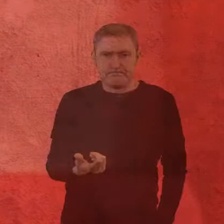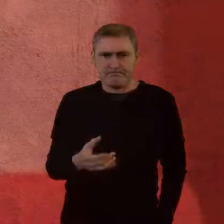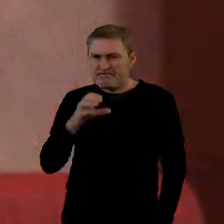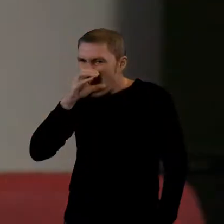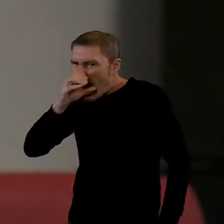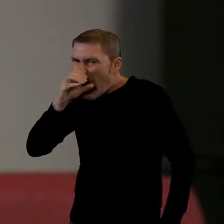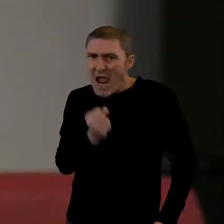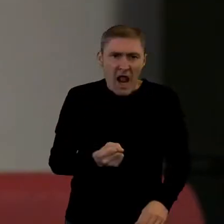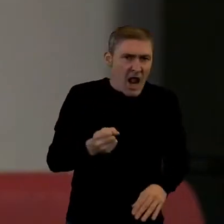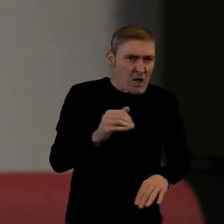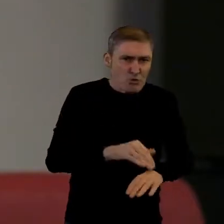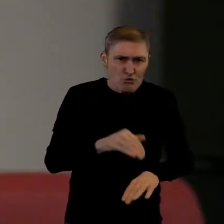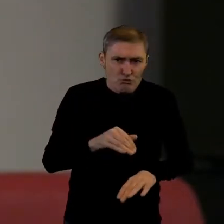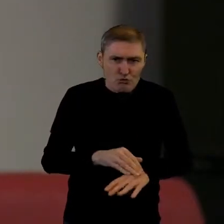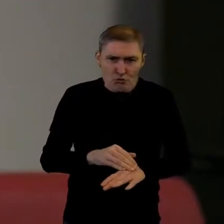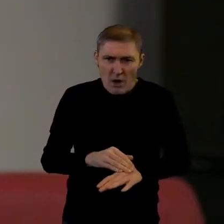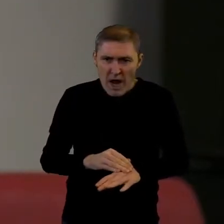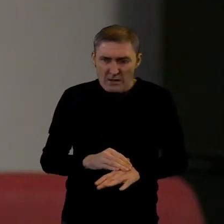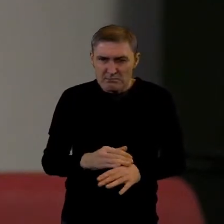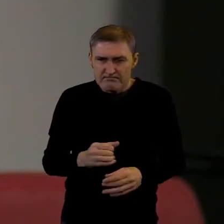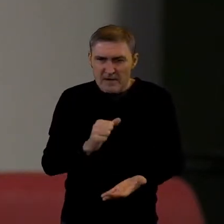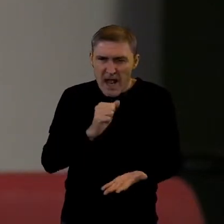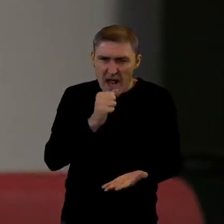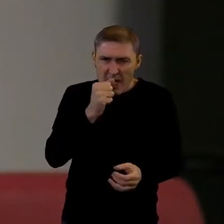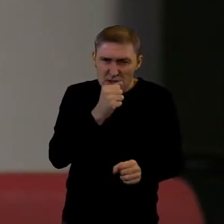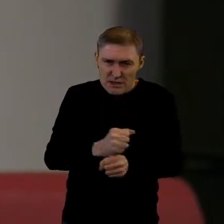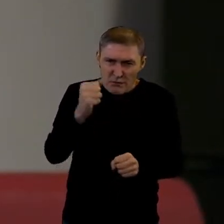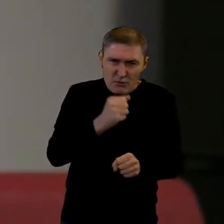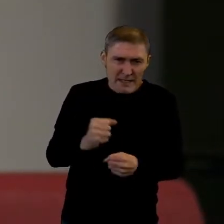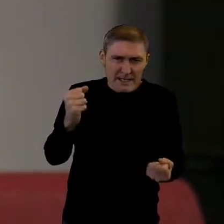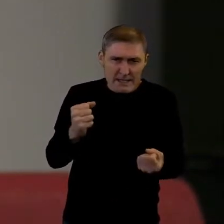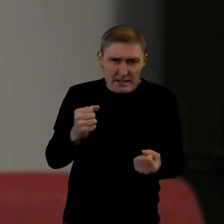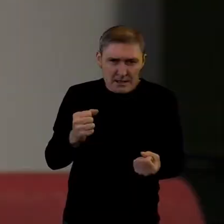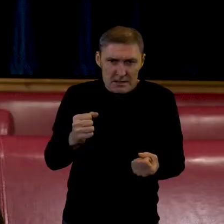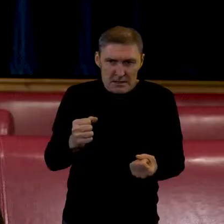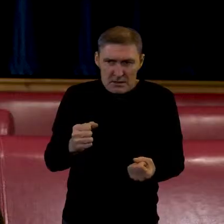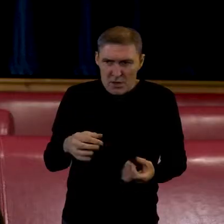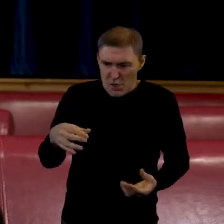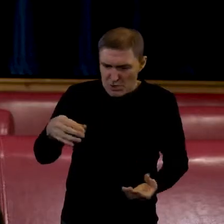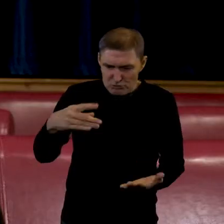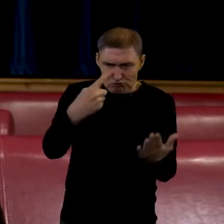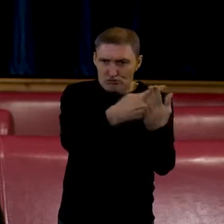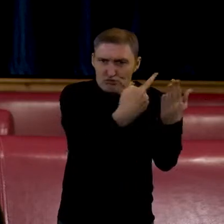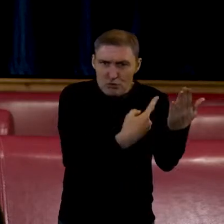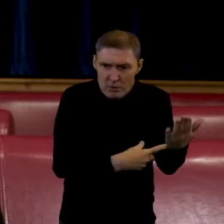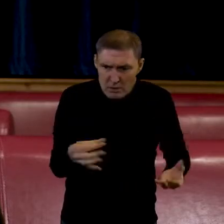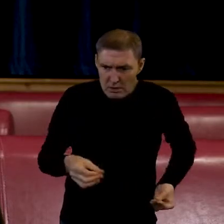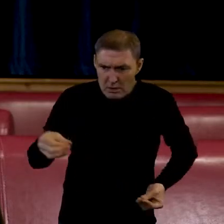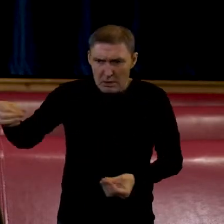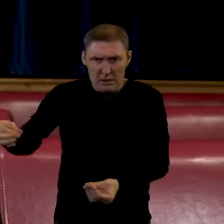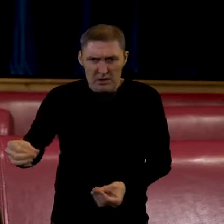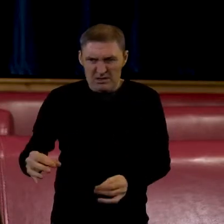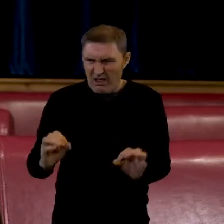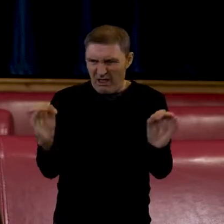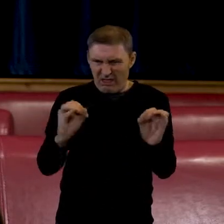Hate crime generally is far less reported than any other kind of crime. If you had to go into a police station